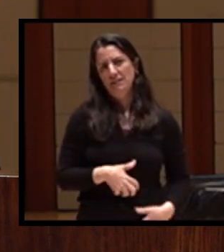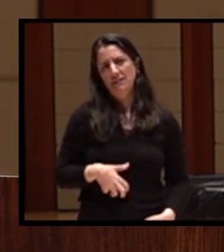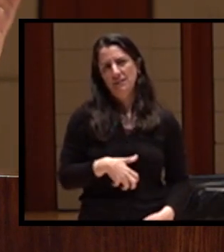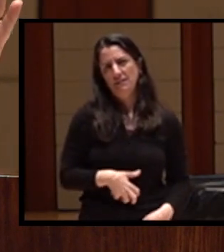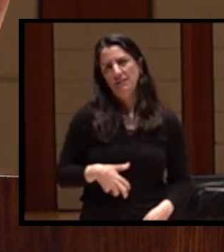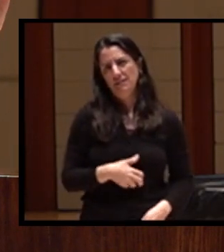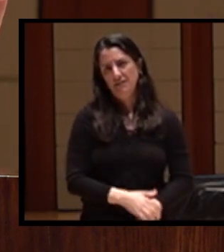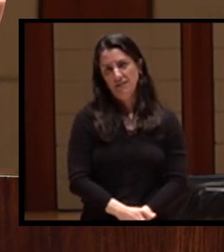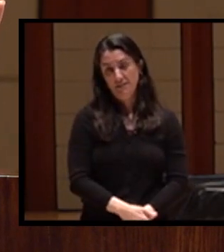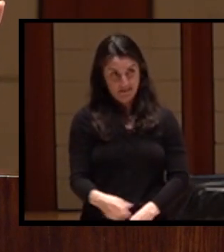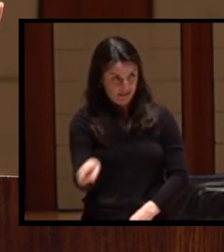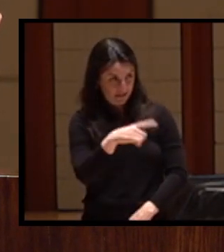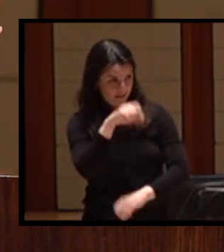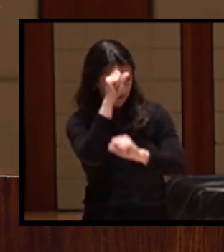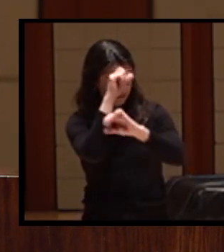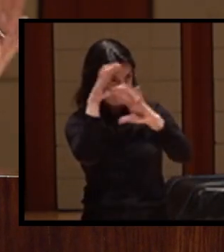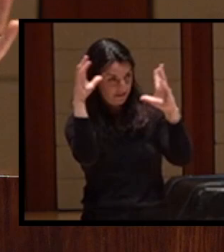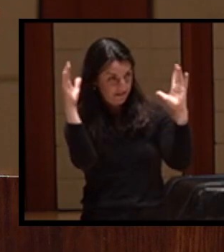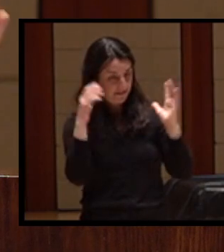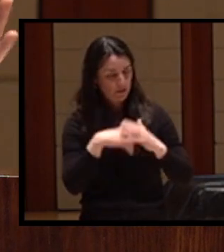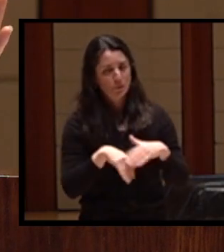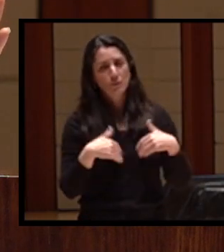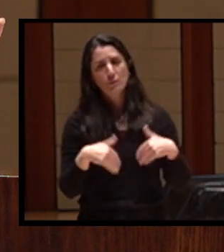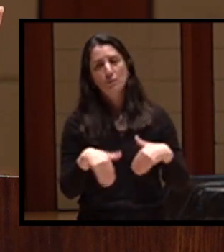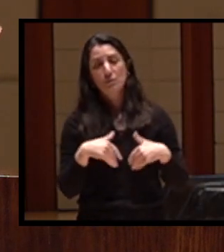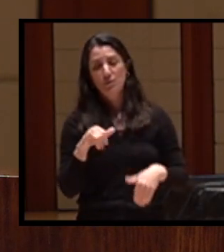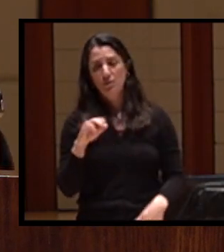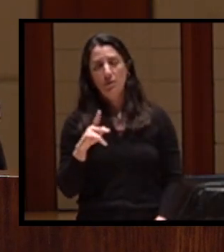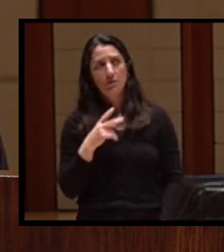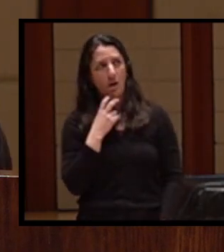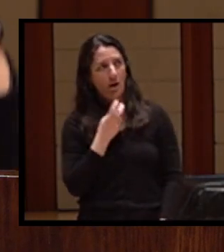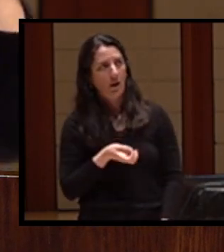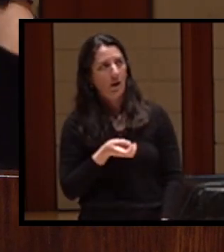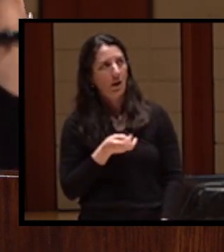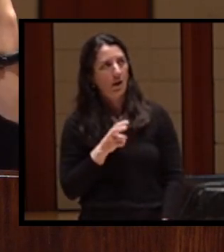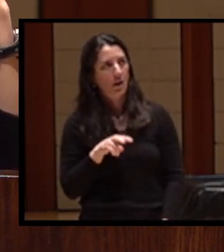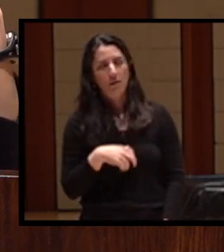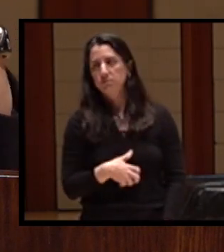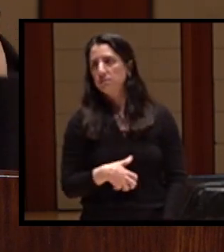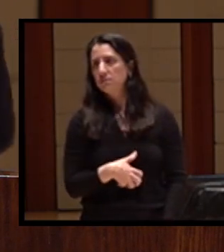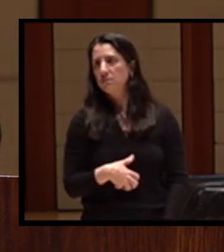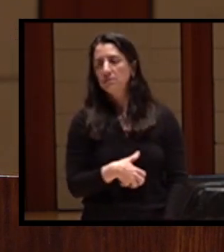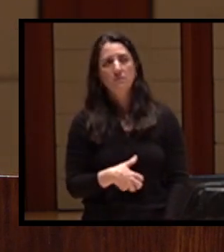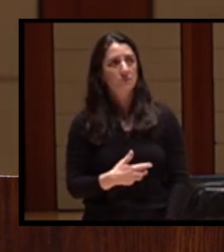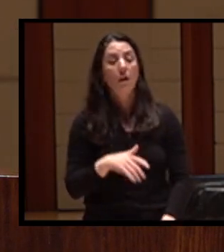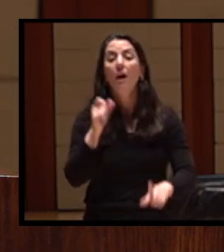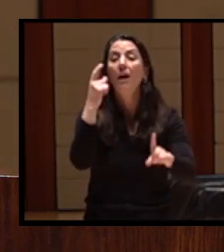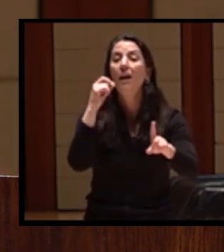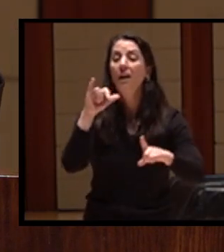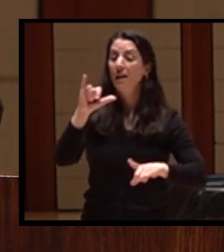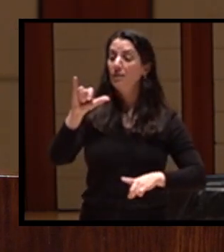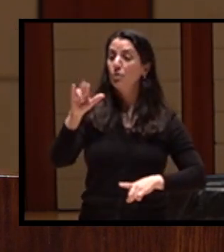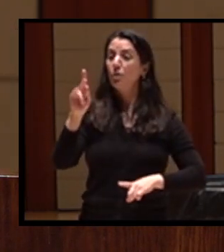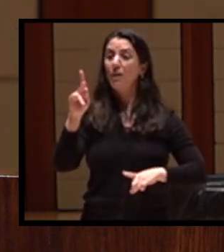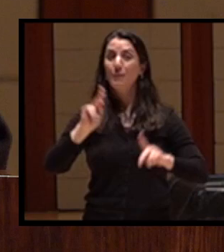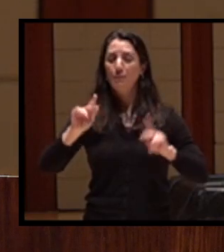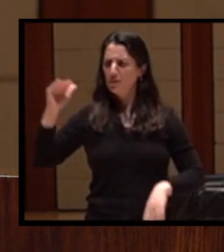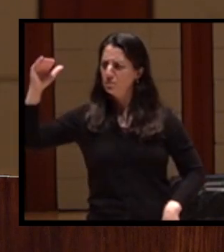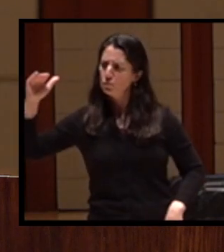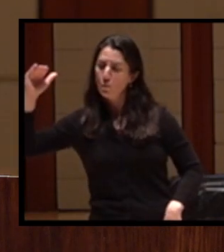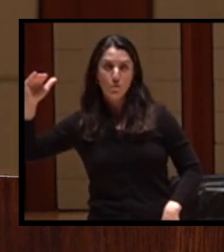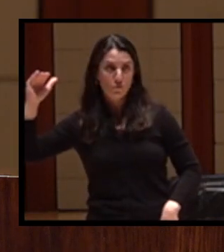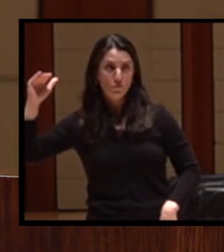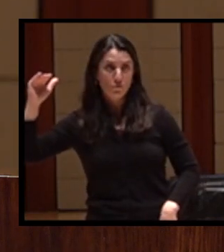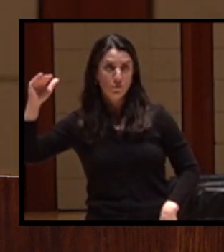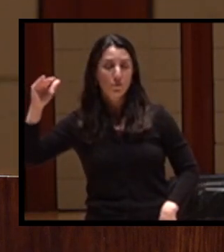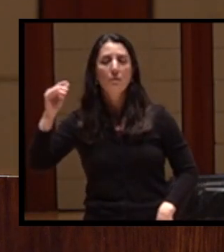this must have seemed like to the Yurok people. You know, Yuroks are shorter and were brown and, you know, not